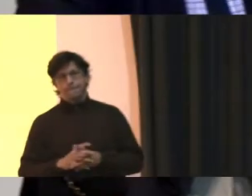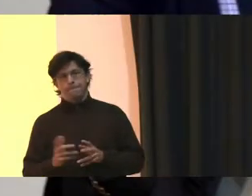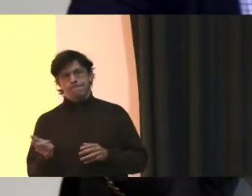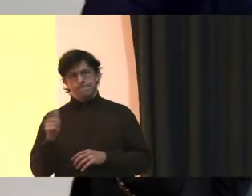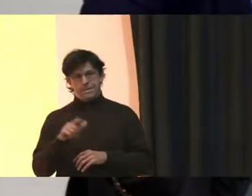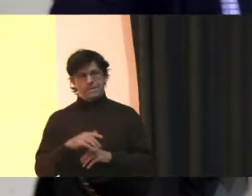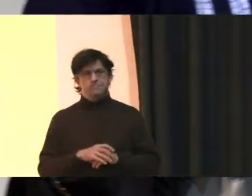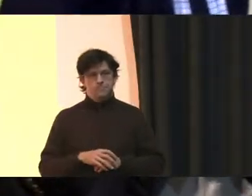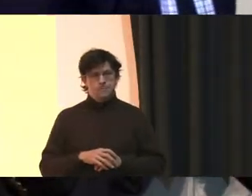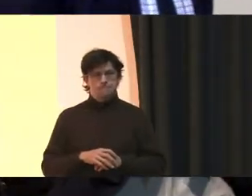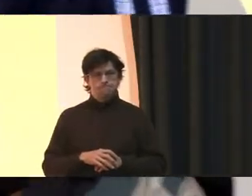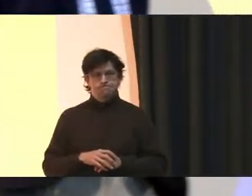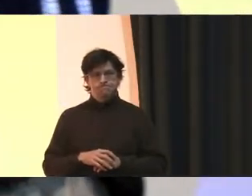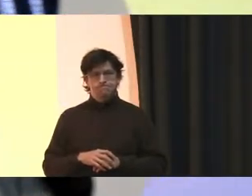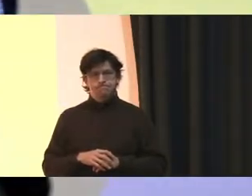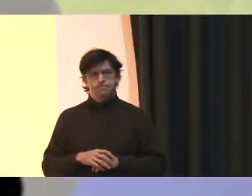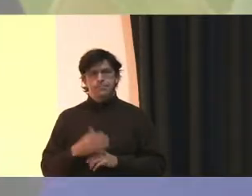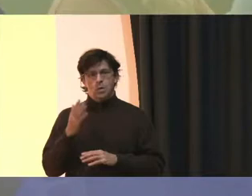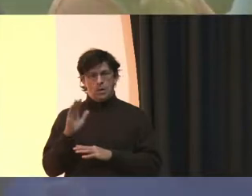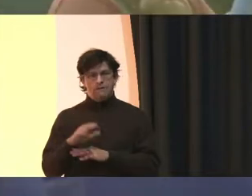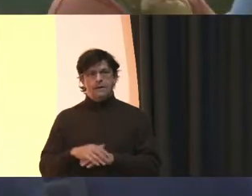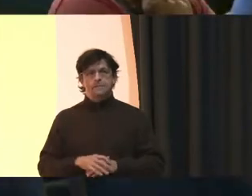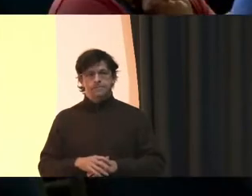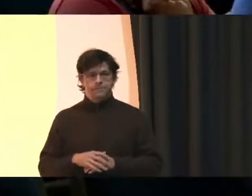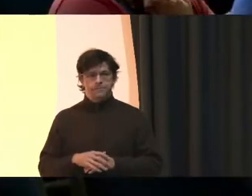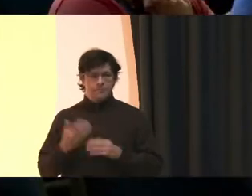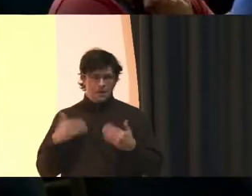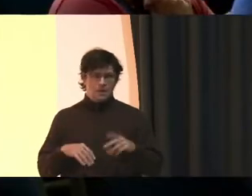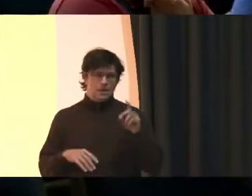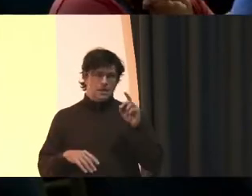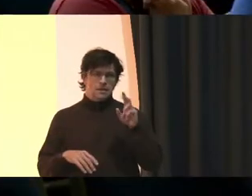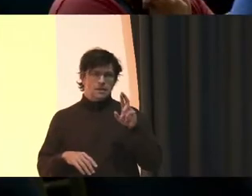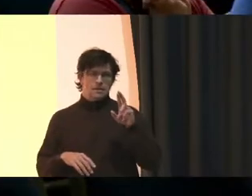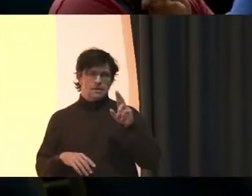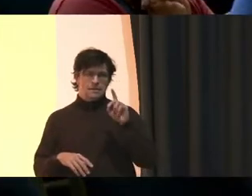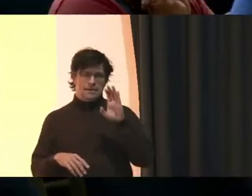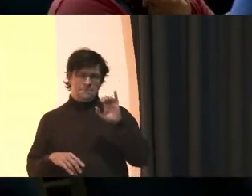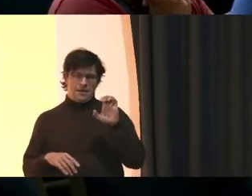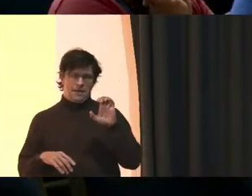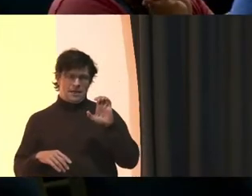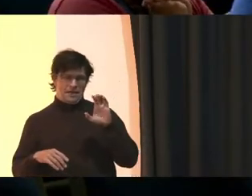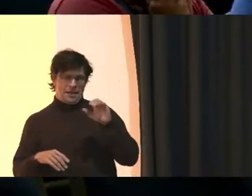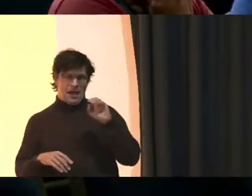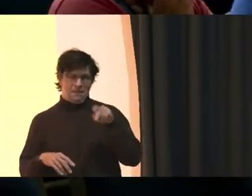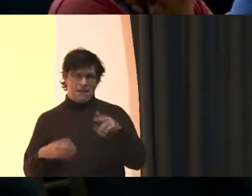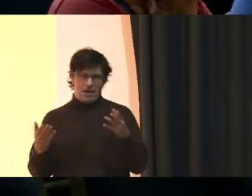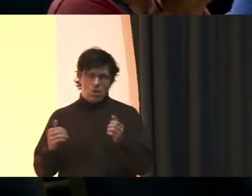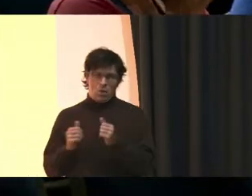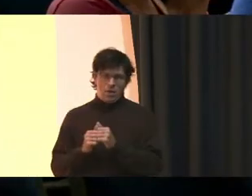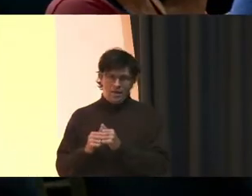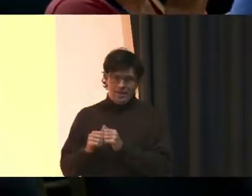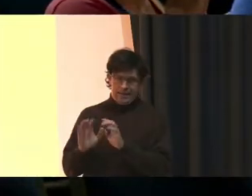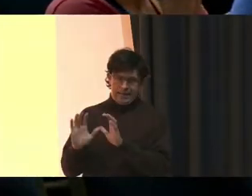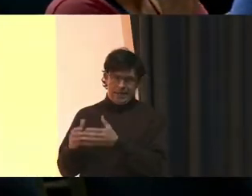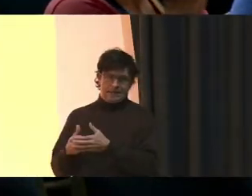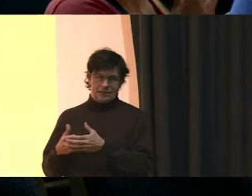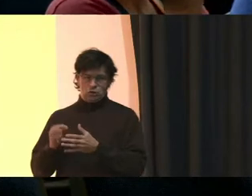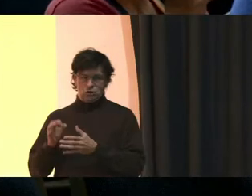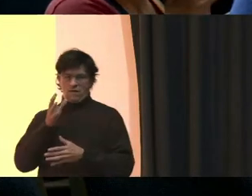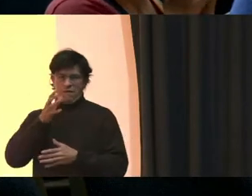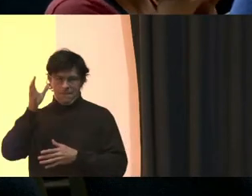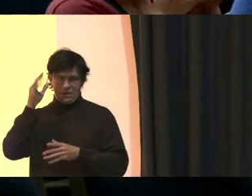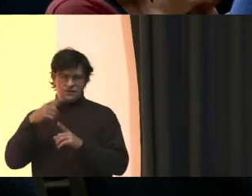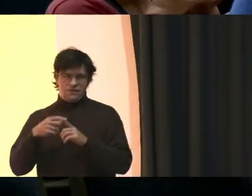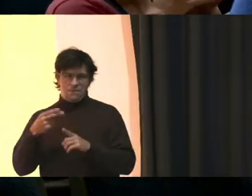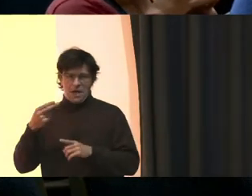Hi, this is what? Okay, good Hi, good evening My name is Dr. Debbie Ancamp And I'm here with a contingent Of parents from